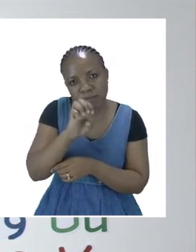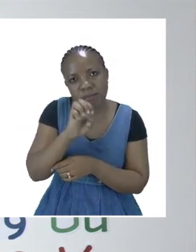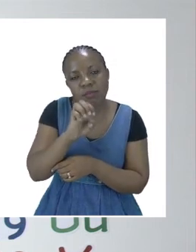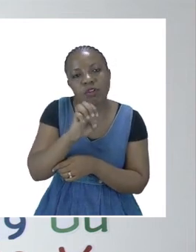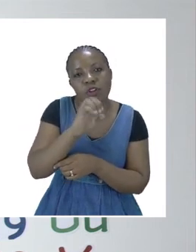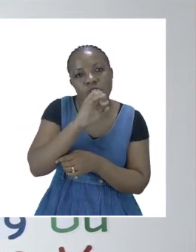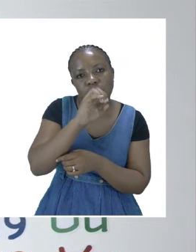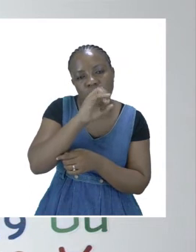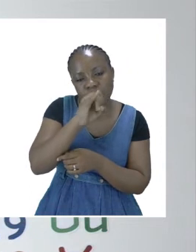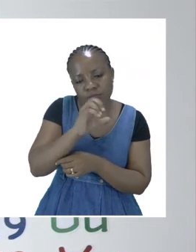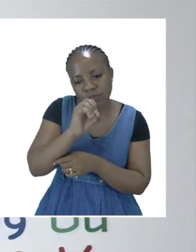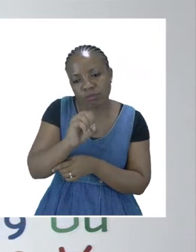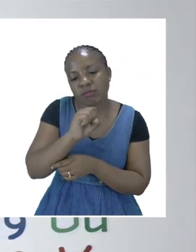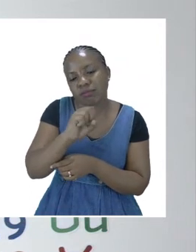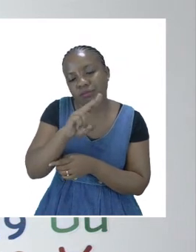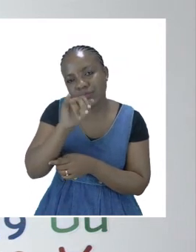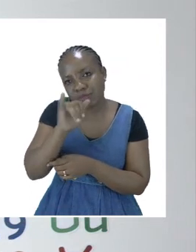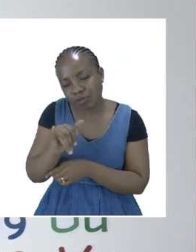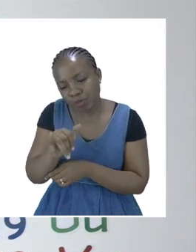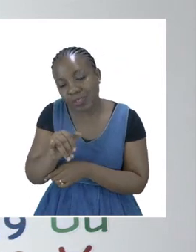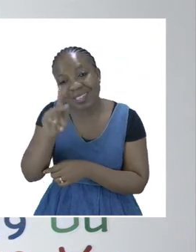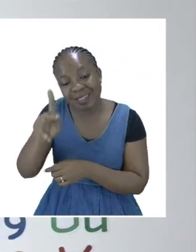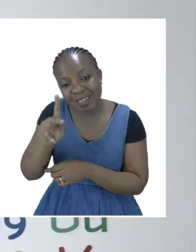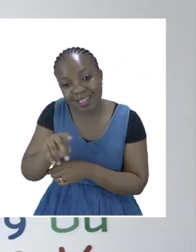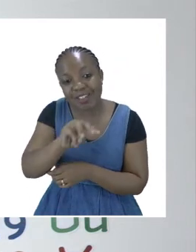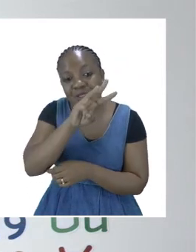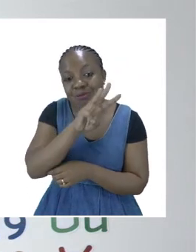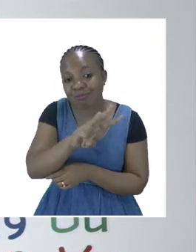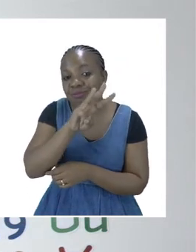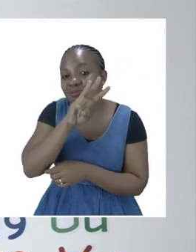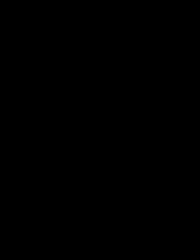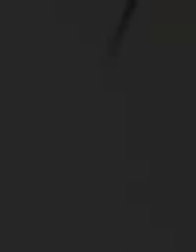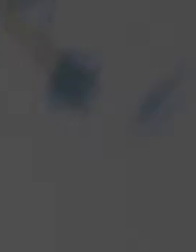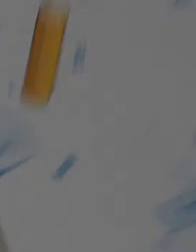in addition, our website, Zoshi Online.